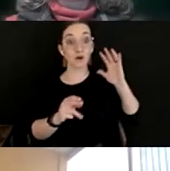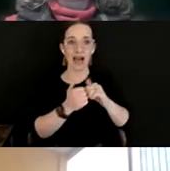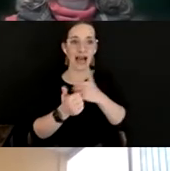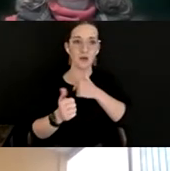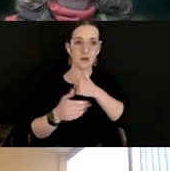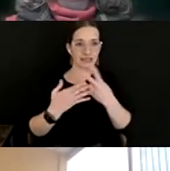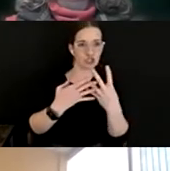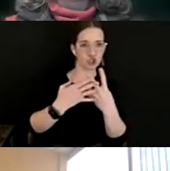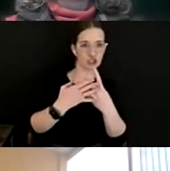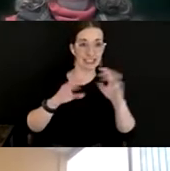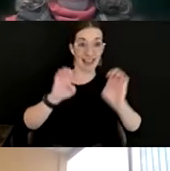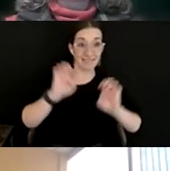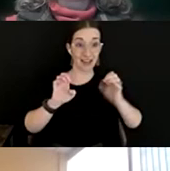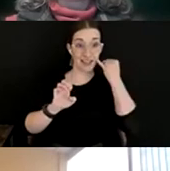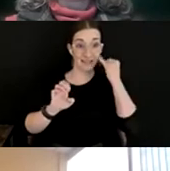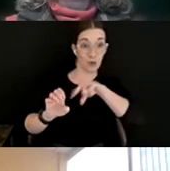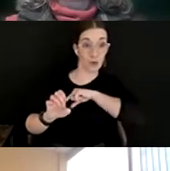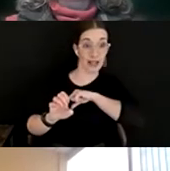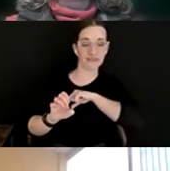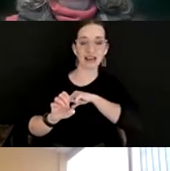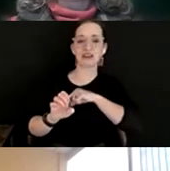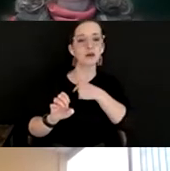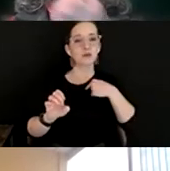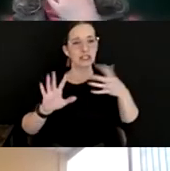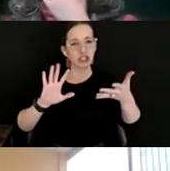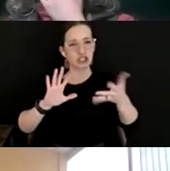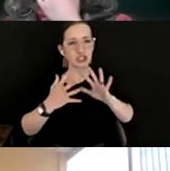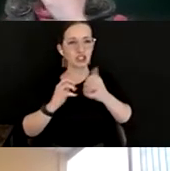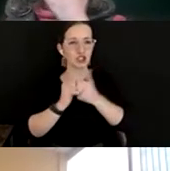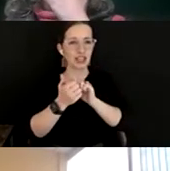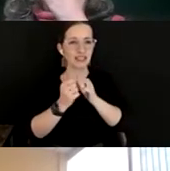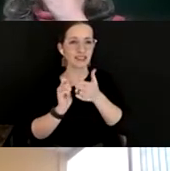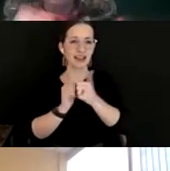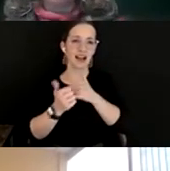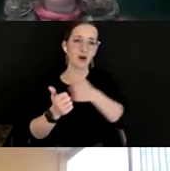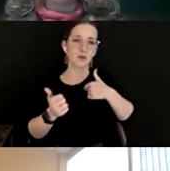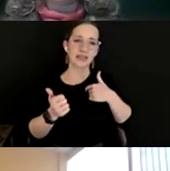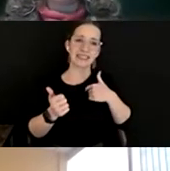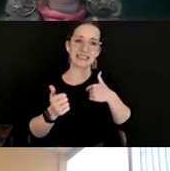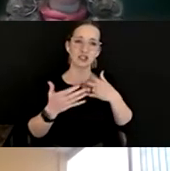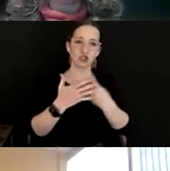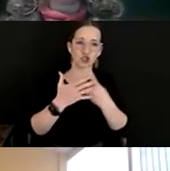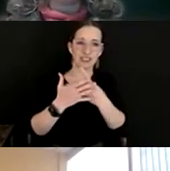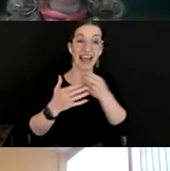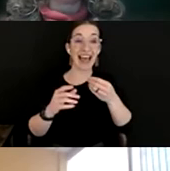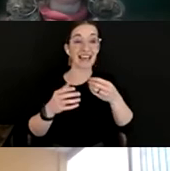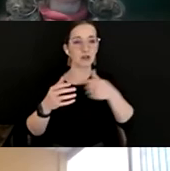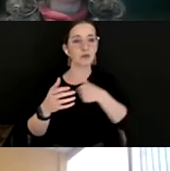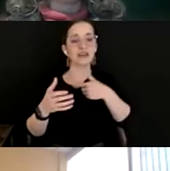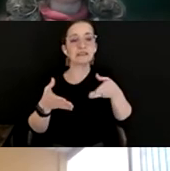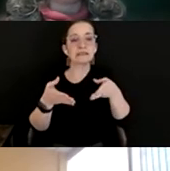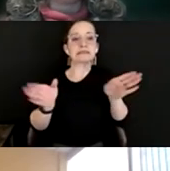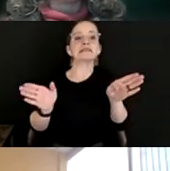qualified enough and really expanded our definitions of what makes them qualified. And